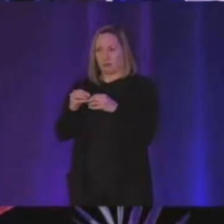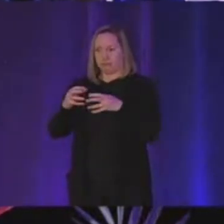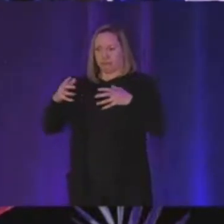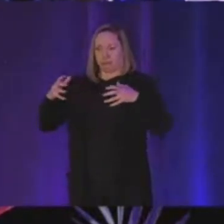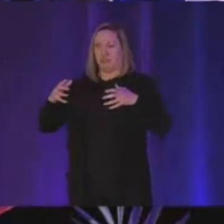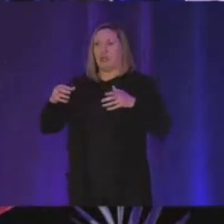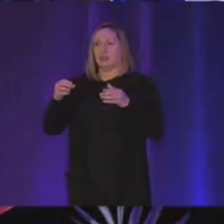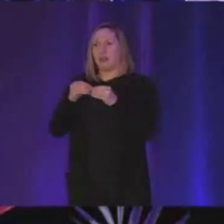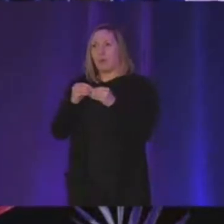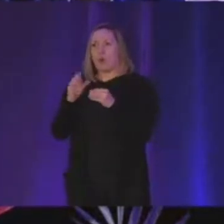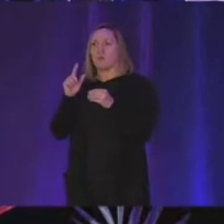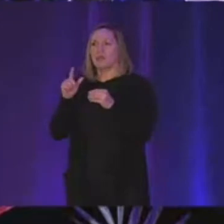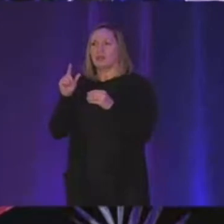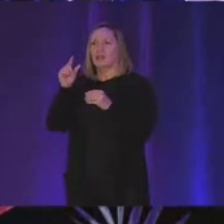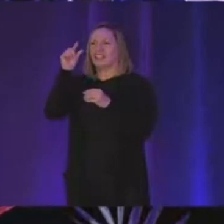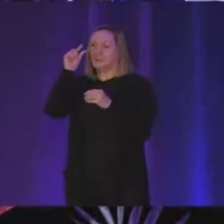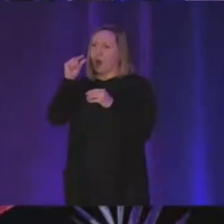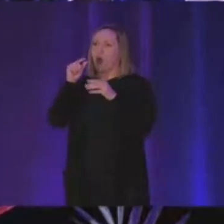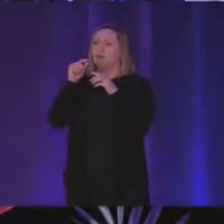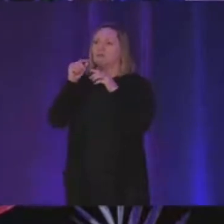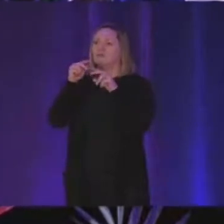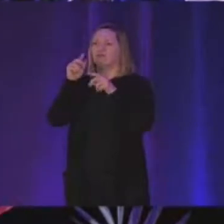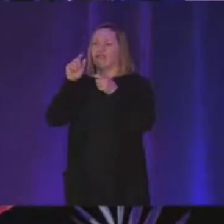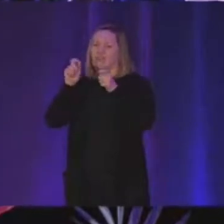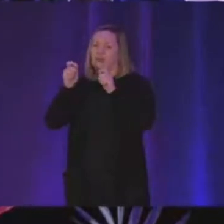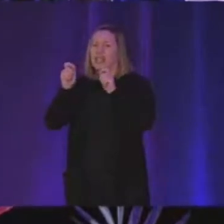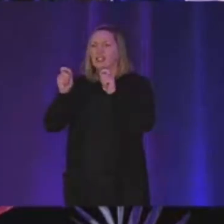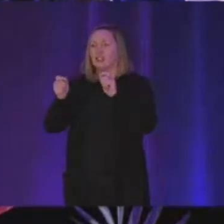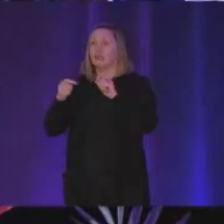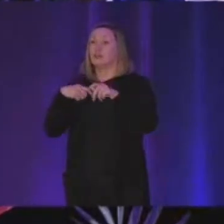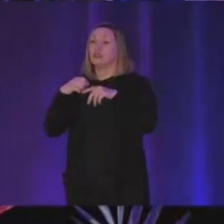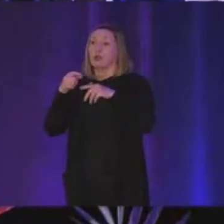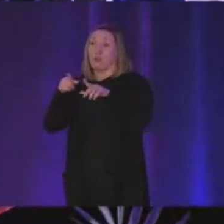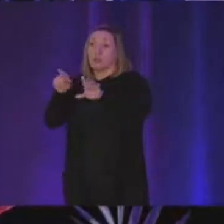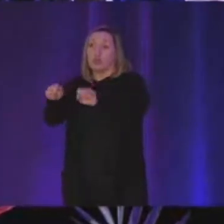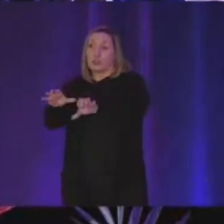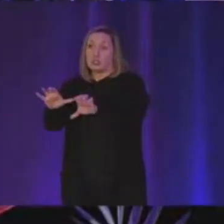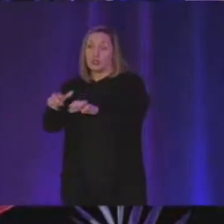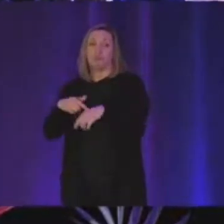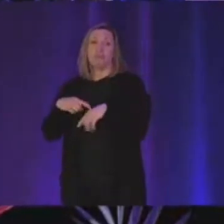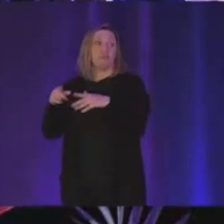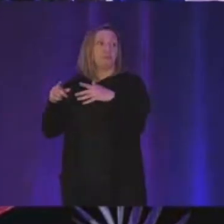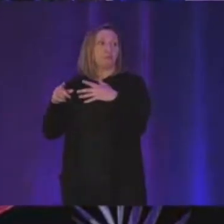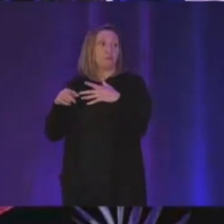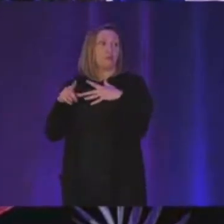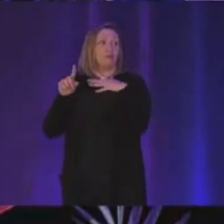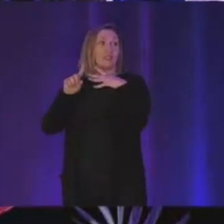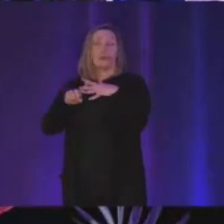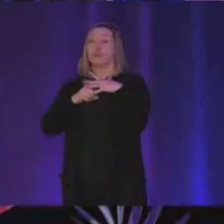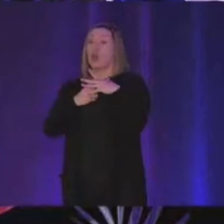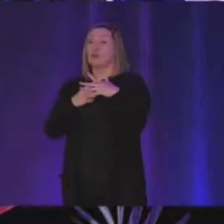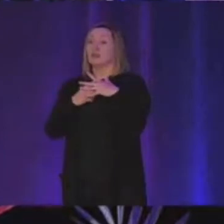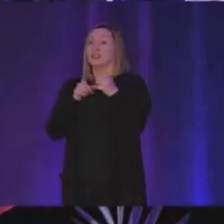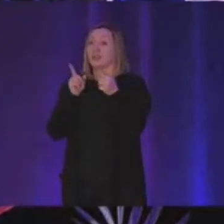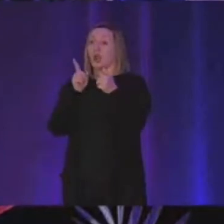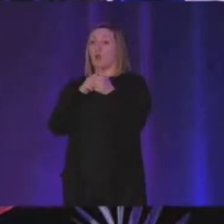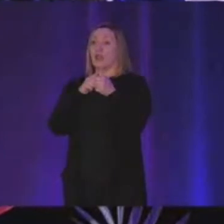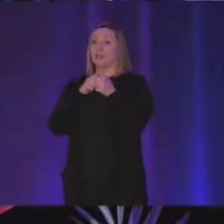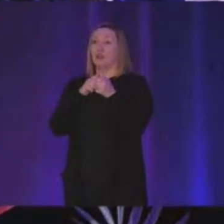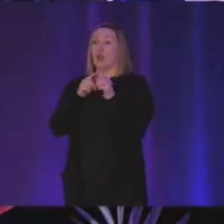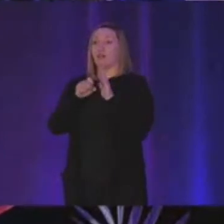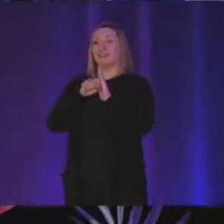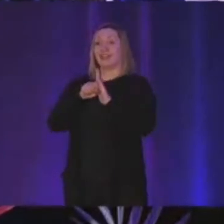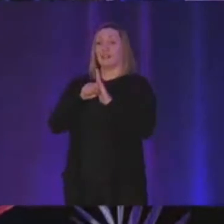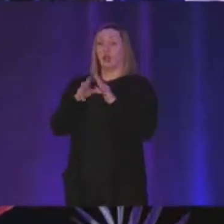to be like very small variations and so what you can do is uh to start converting this original signal into